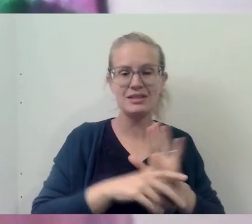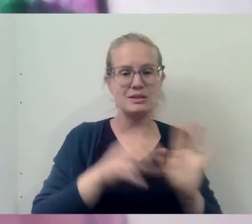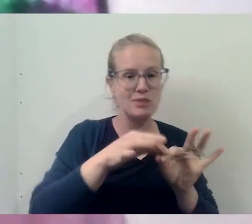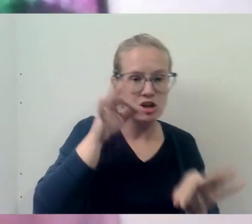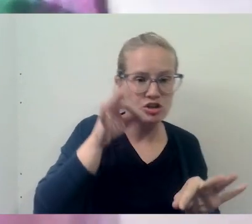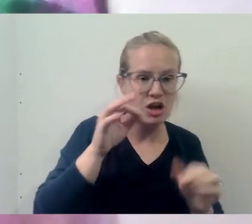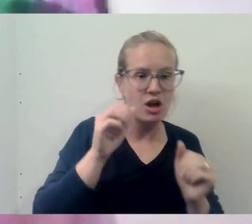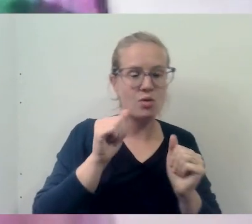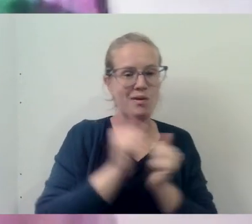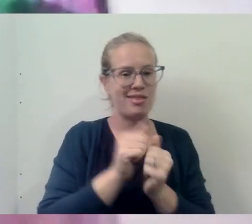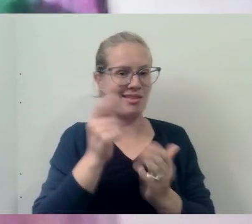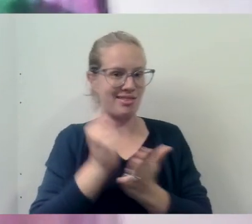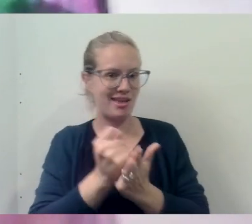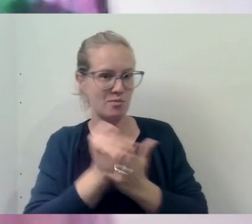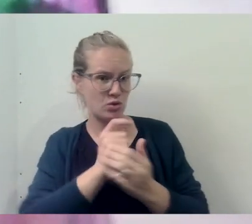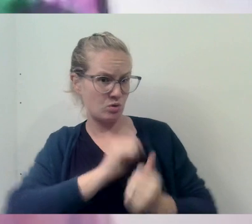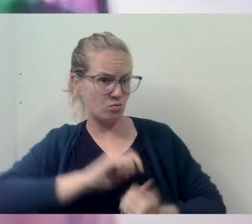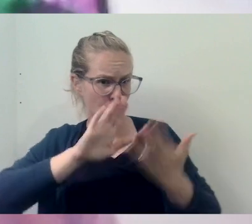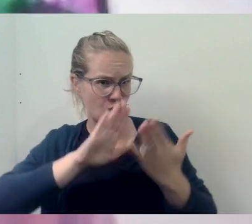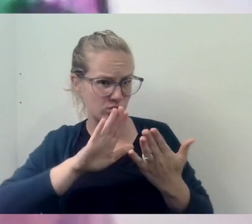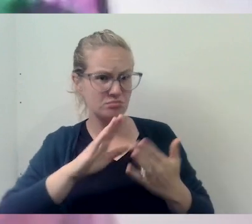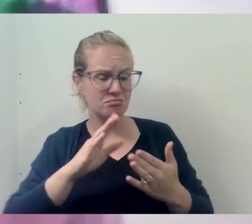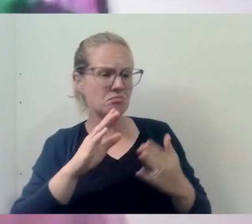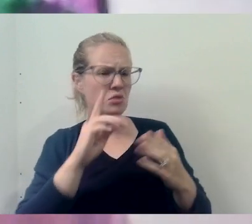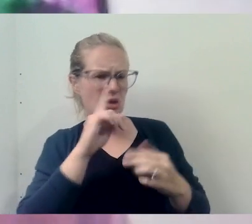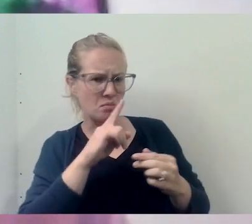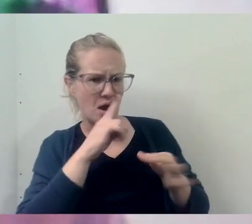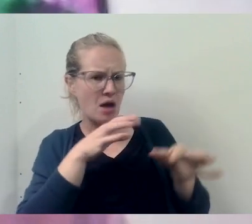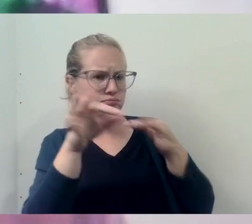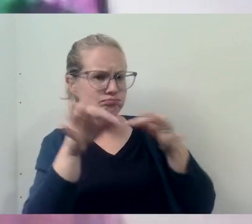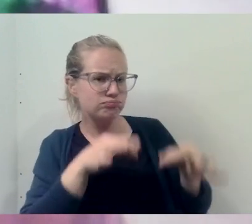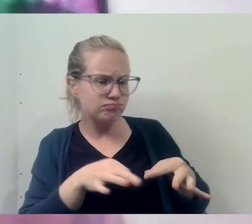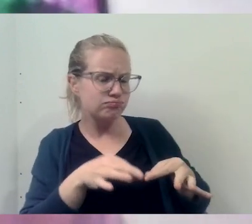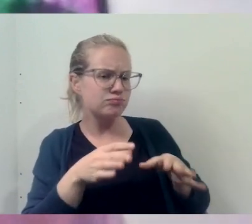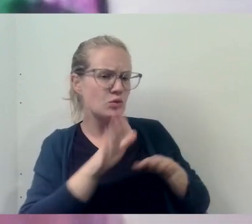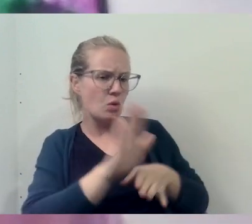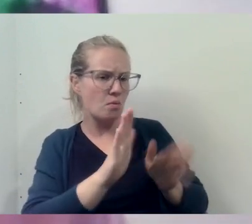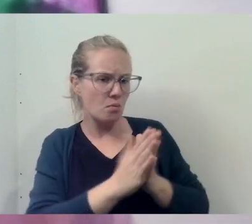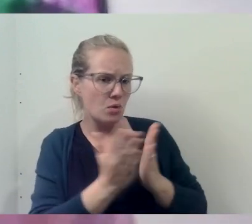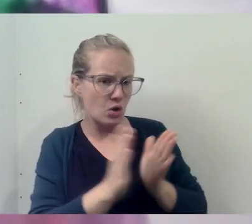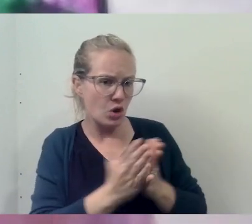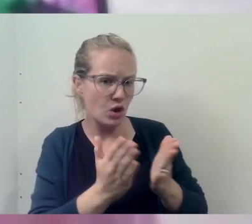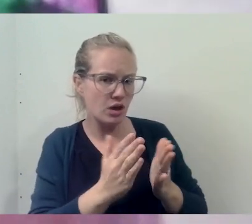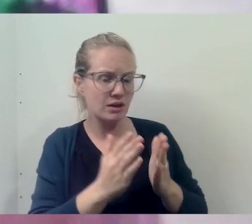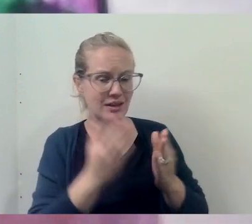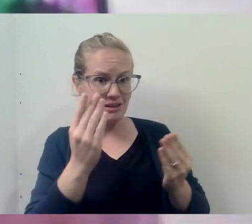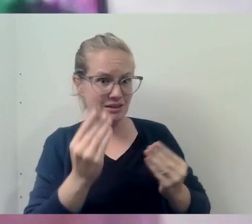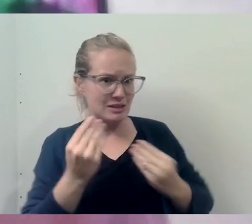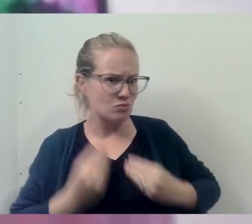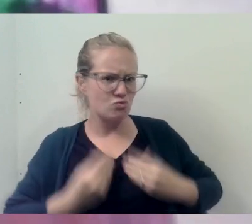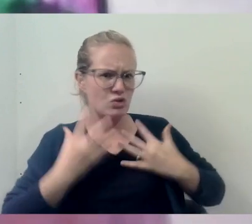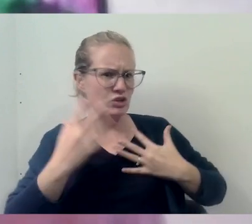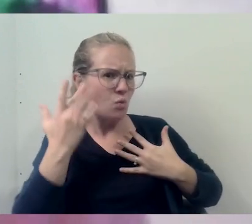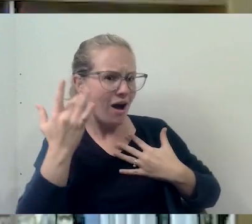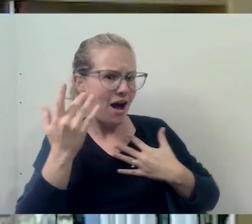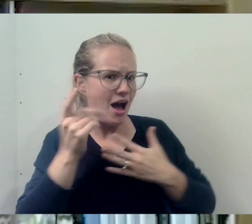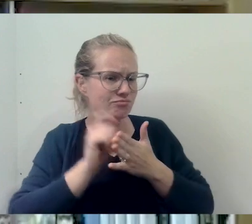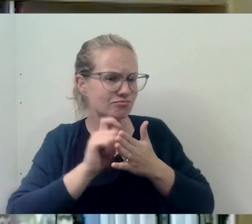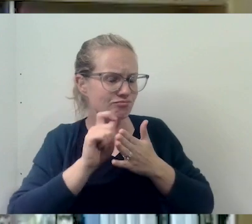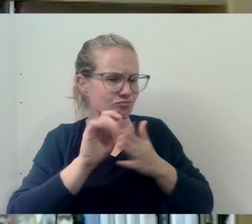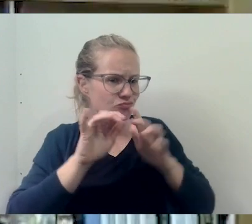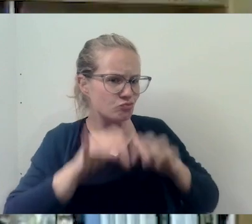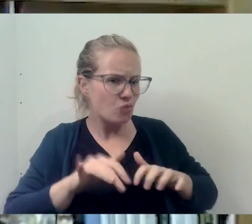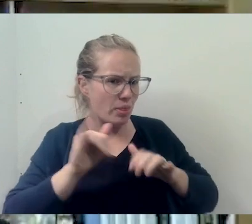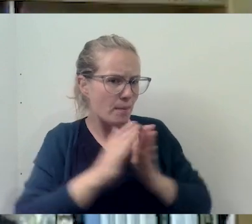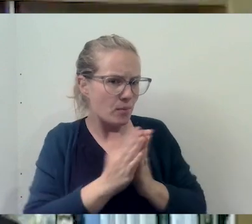approach. Can you give us a brief overview of the book and maybe the inspiration behind it? Yeah, sure.